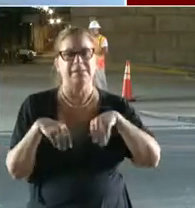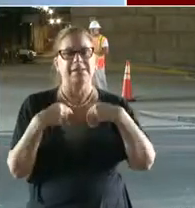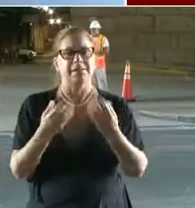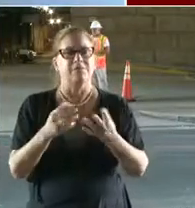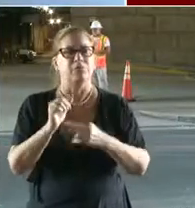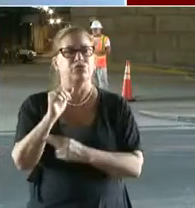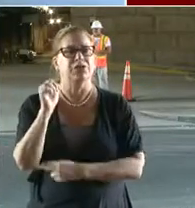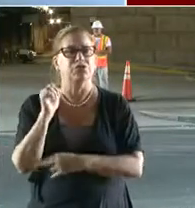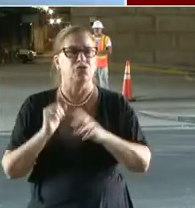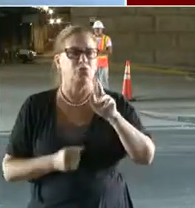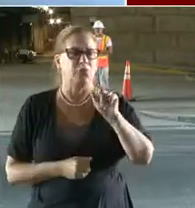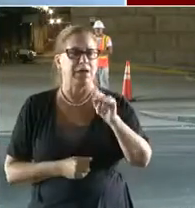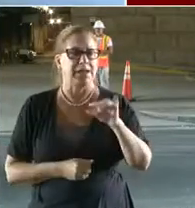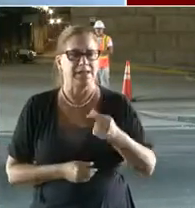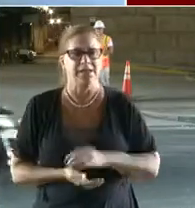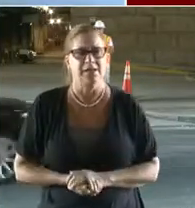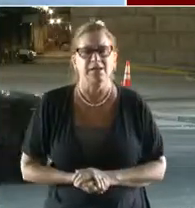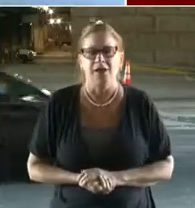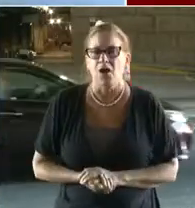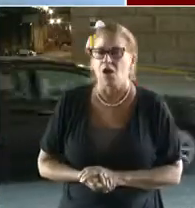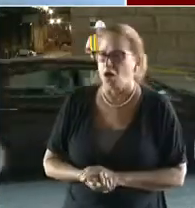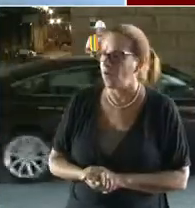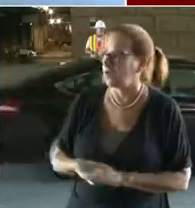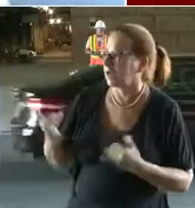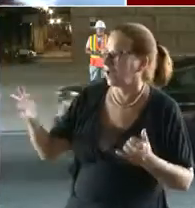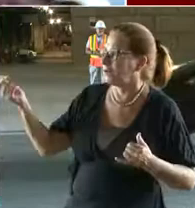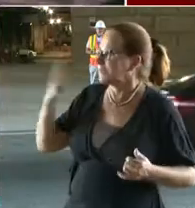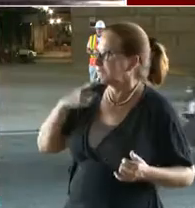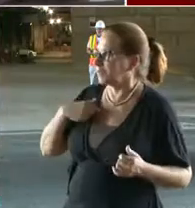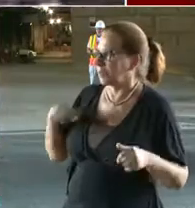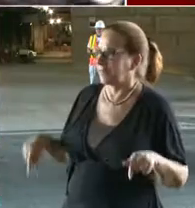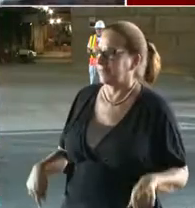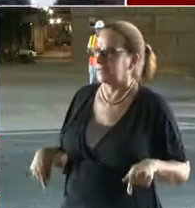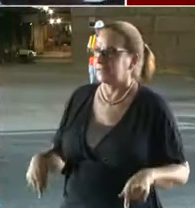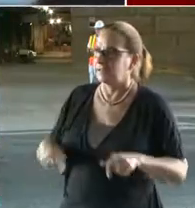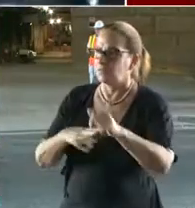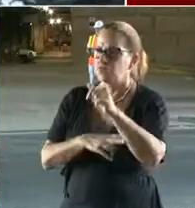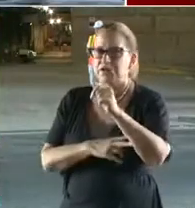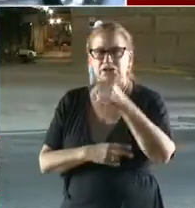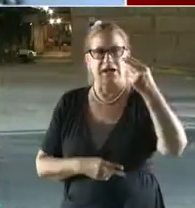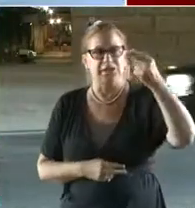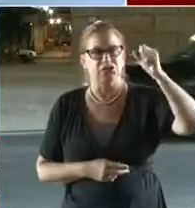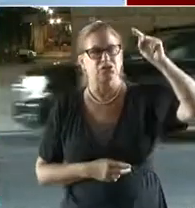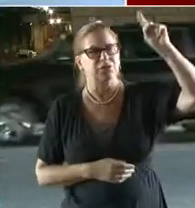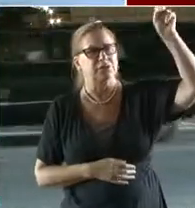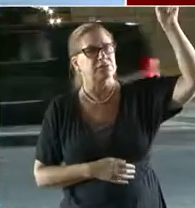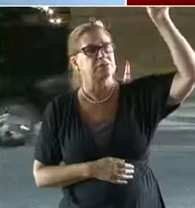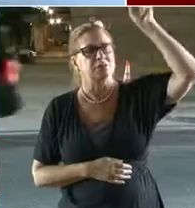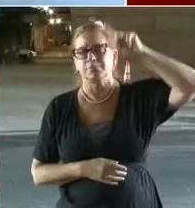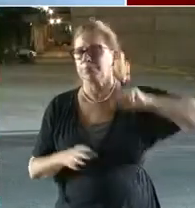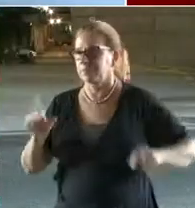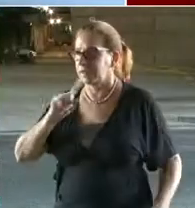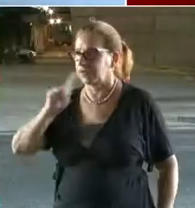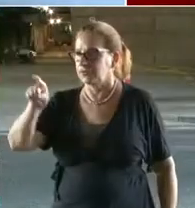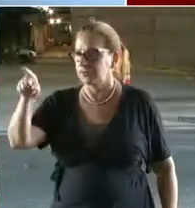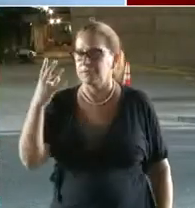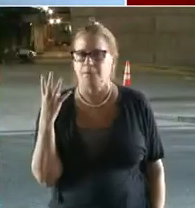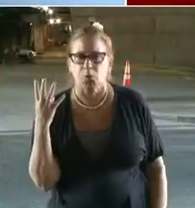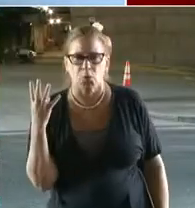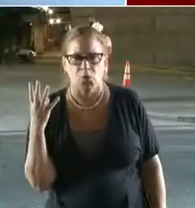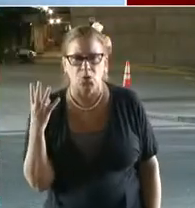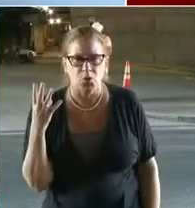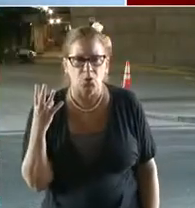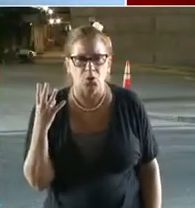Right now it's a four. This was a four? Yeah. So this is one of the four fours that you were describing earlier? Okay. One of the